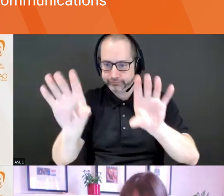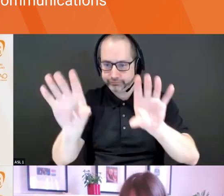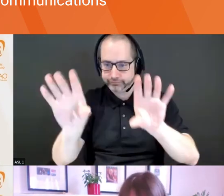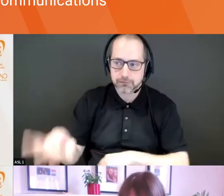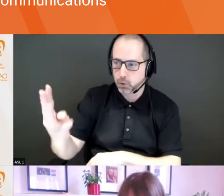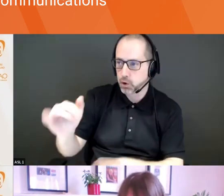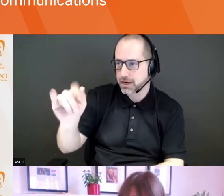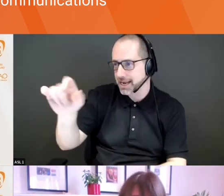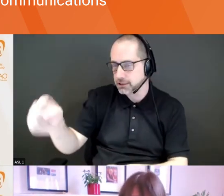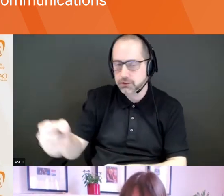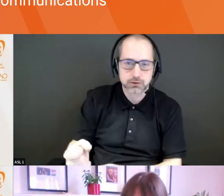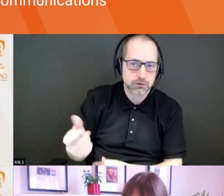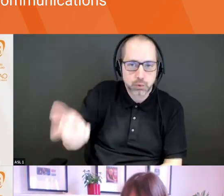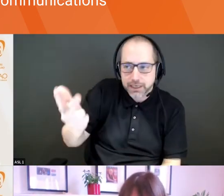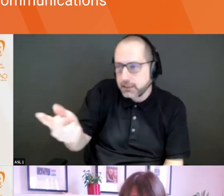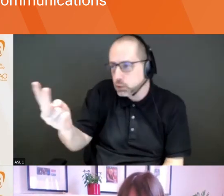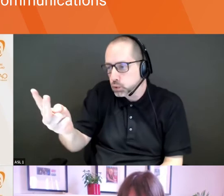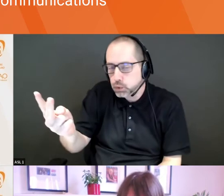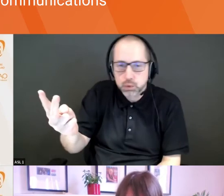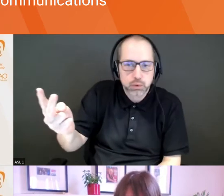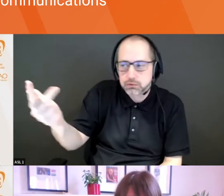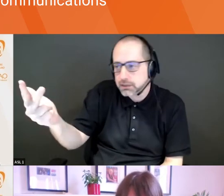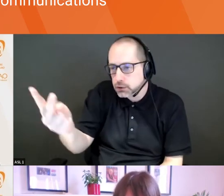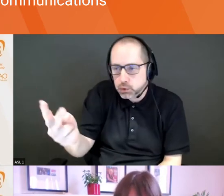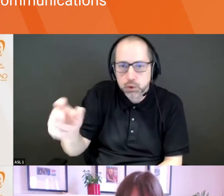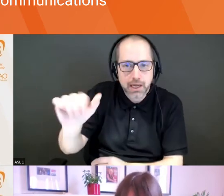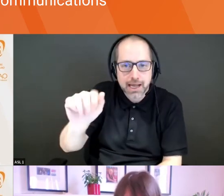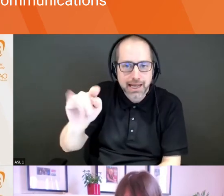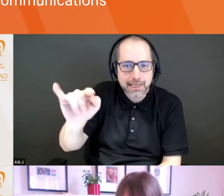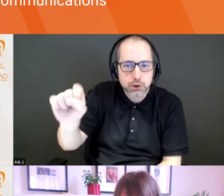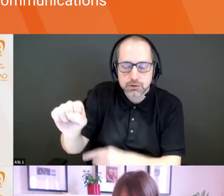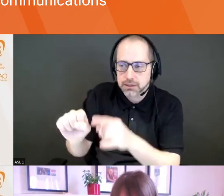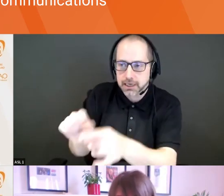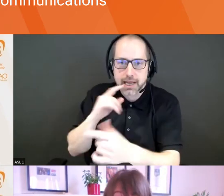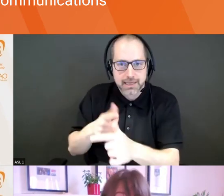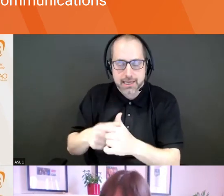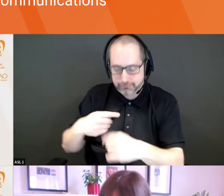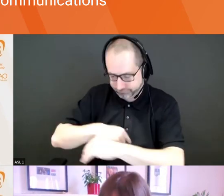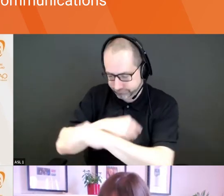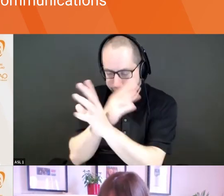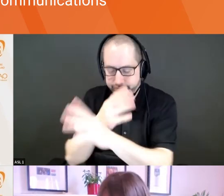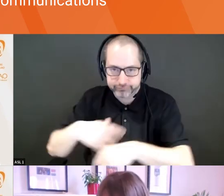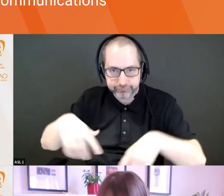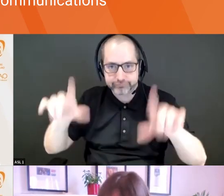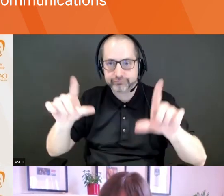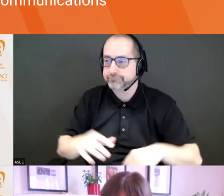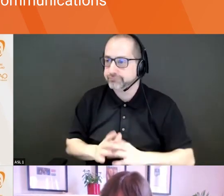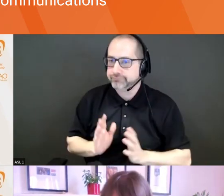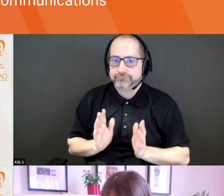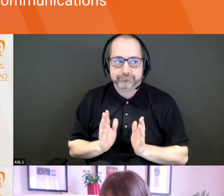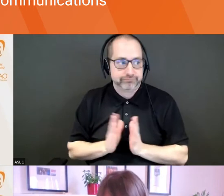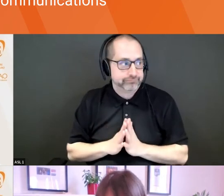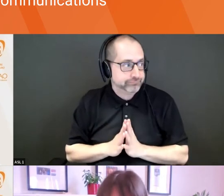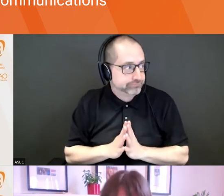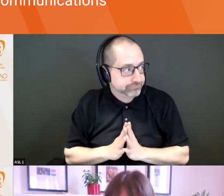three or two angels. Um, and then you come in and there's like this awkward moment where you're like, nice day we're having, right. The